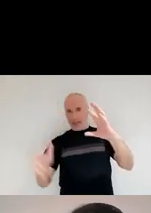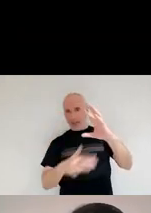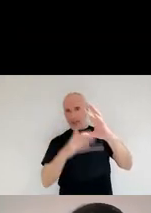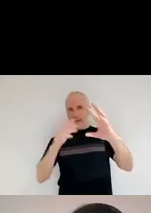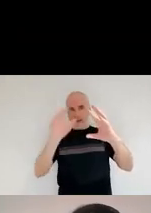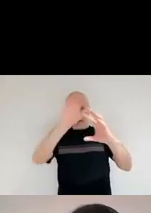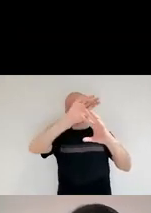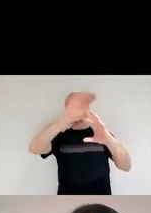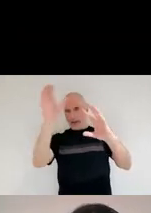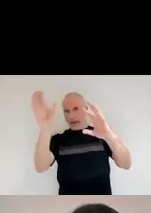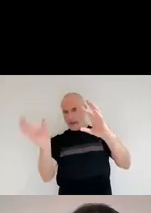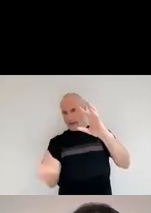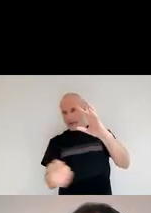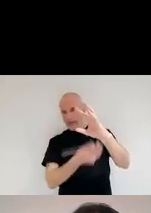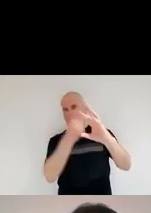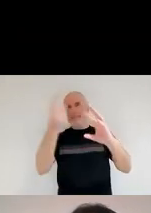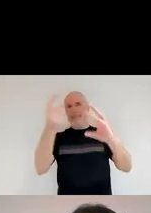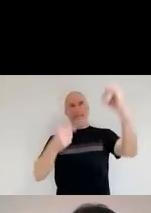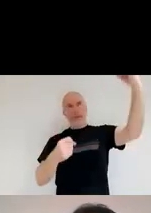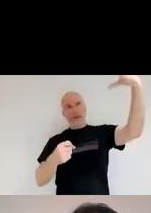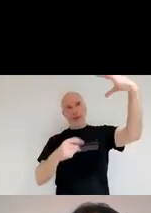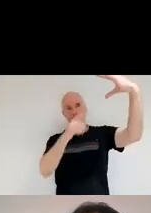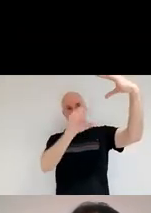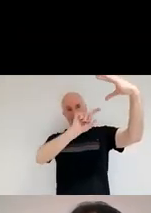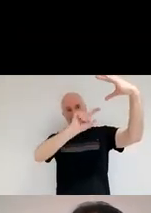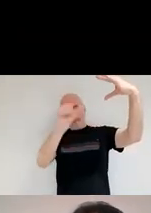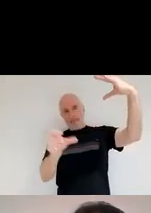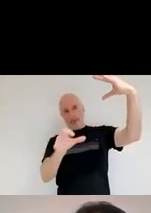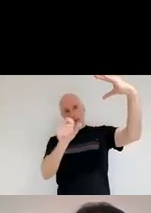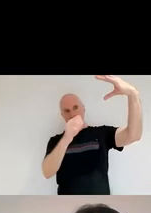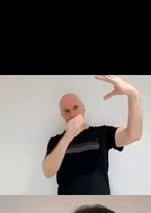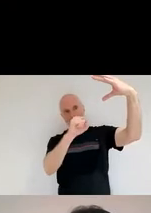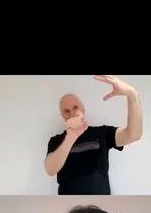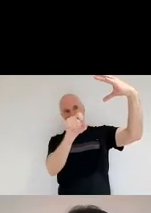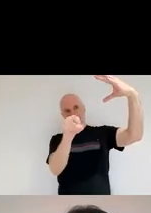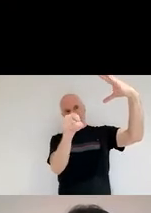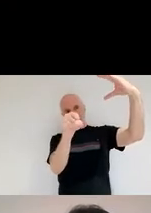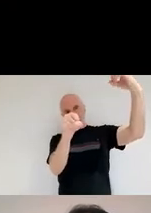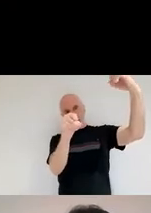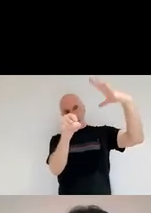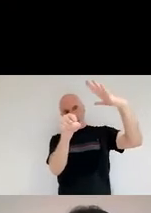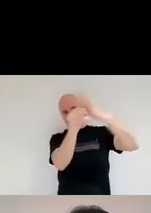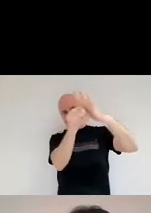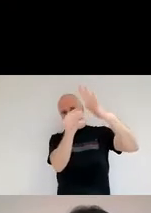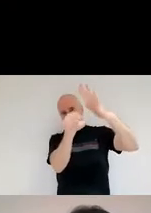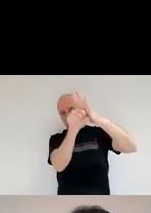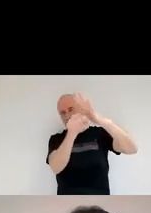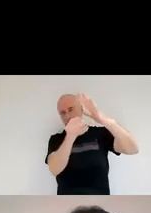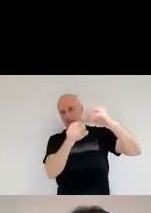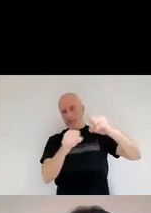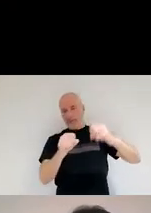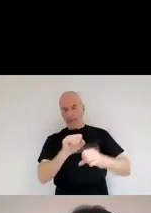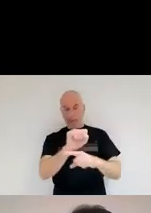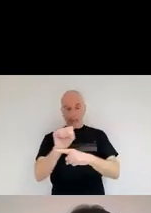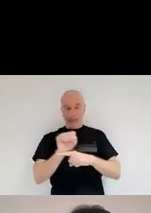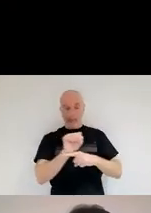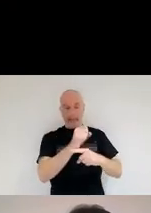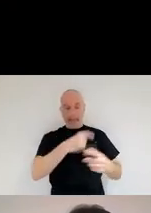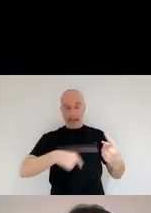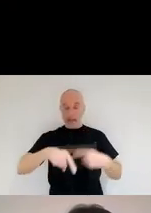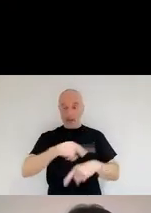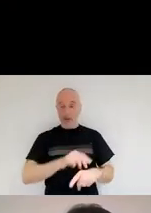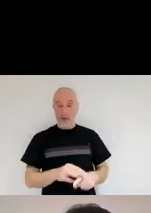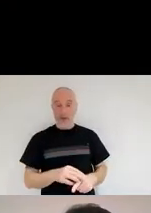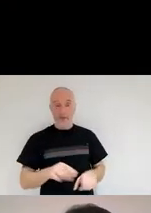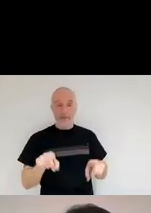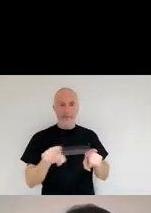radiation that comes from the sun. But if you see here on this plot, the infrared is more or less where I drew this black